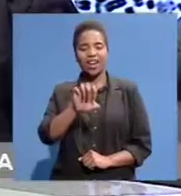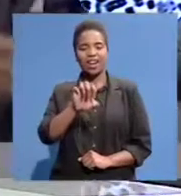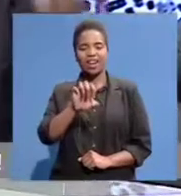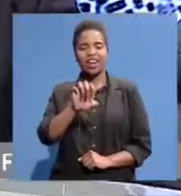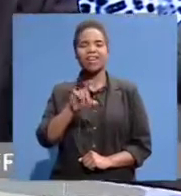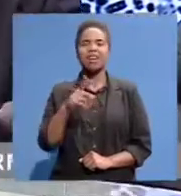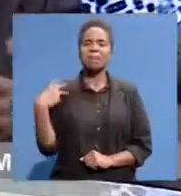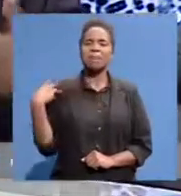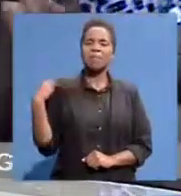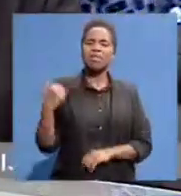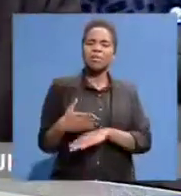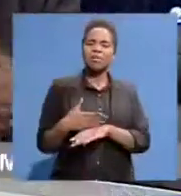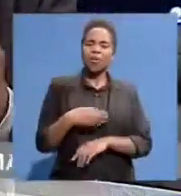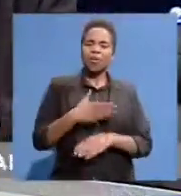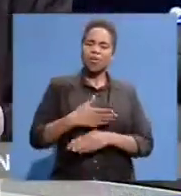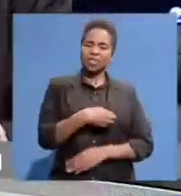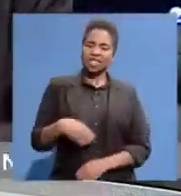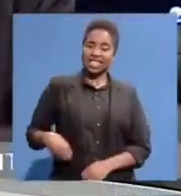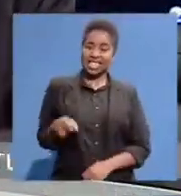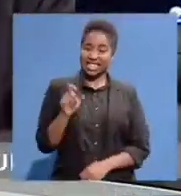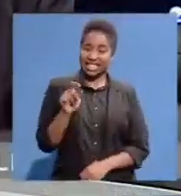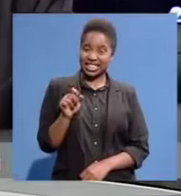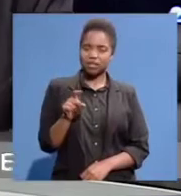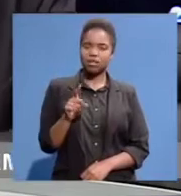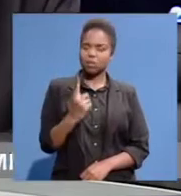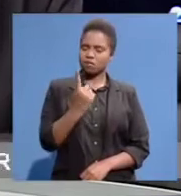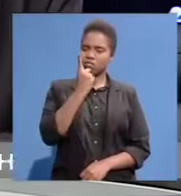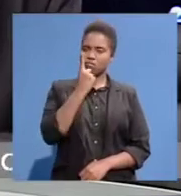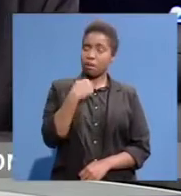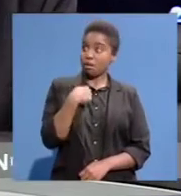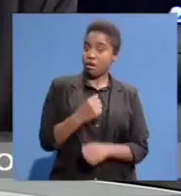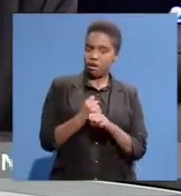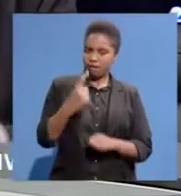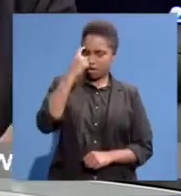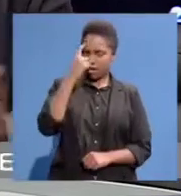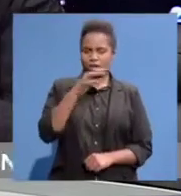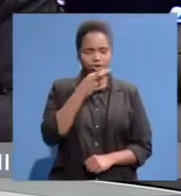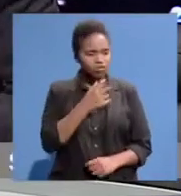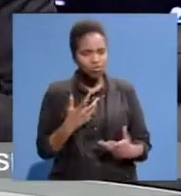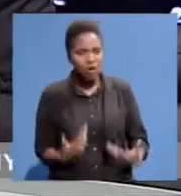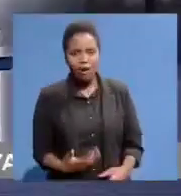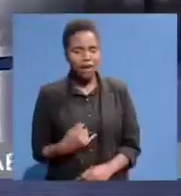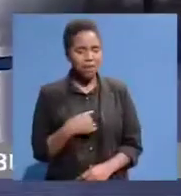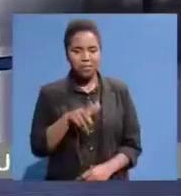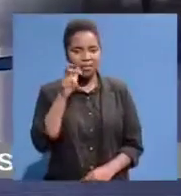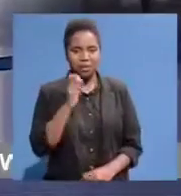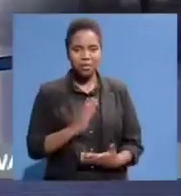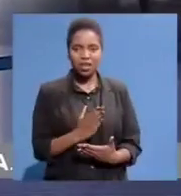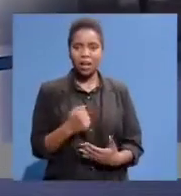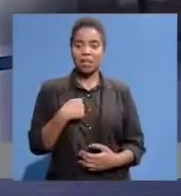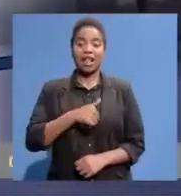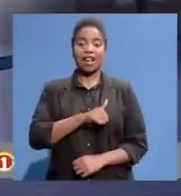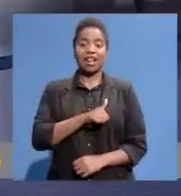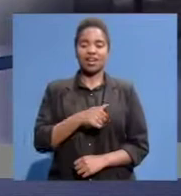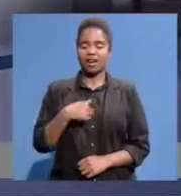That they were Watching tv Or listening to radio Or anything like that He says Hey Because You know I was privileged enough To